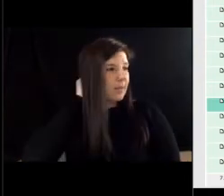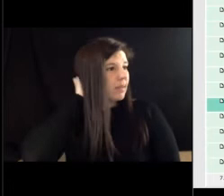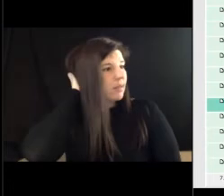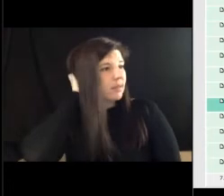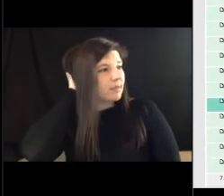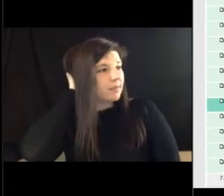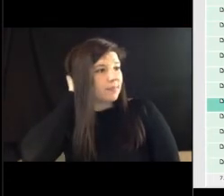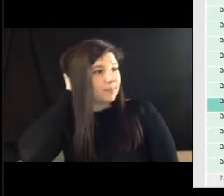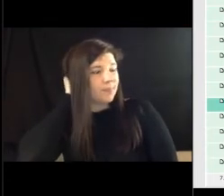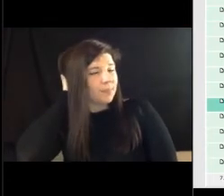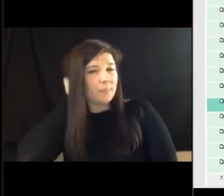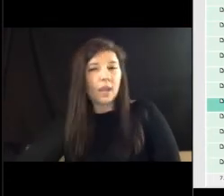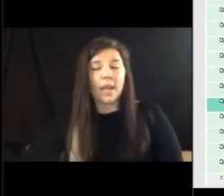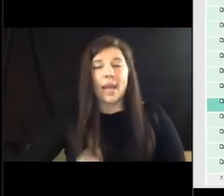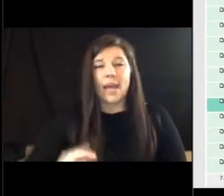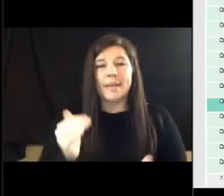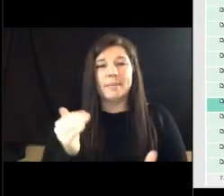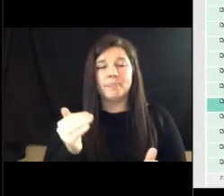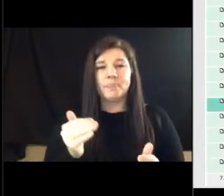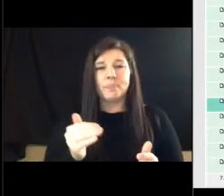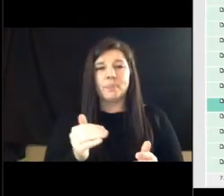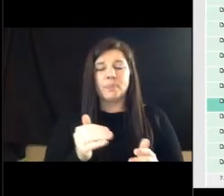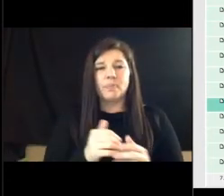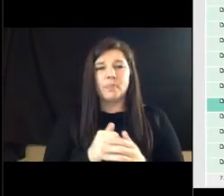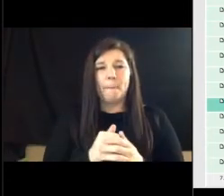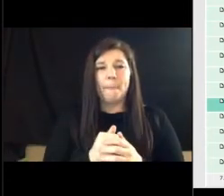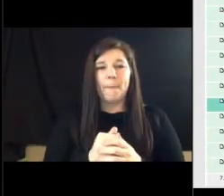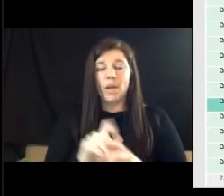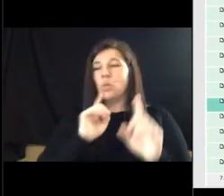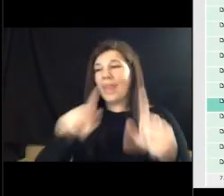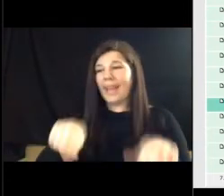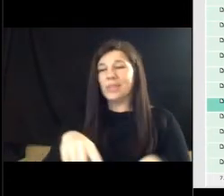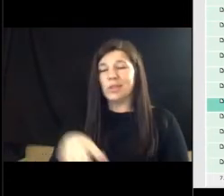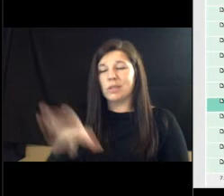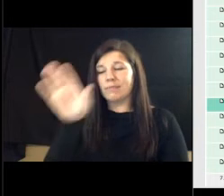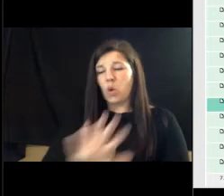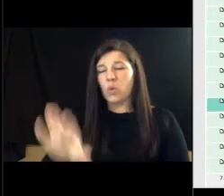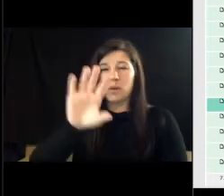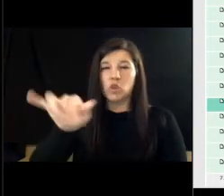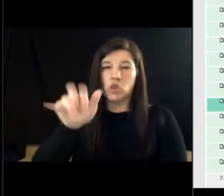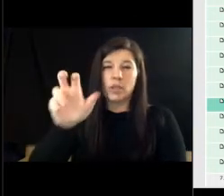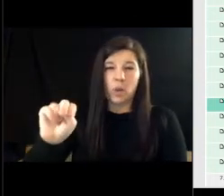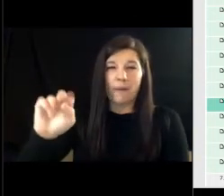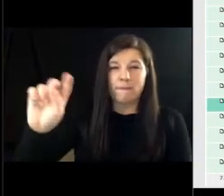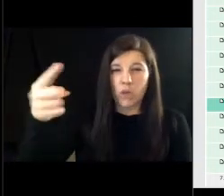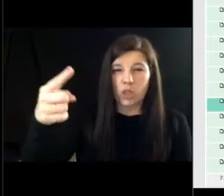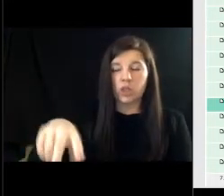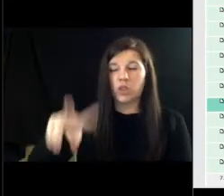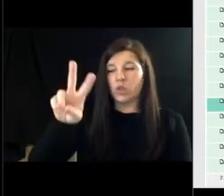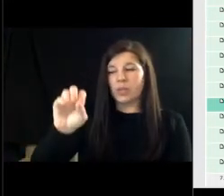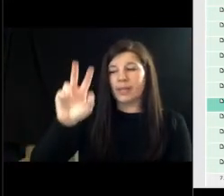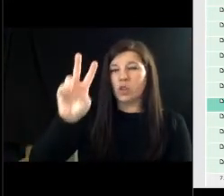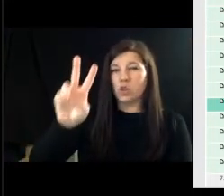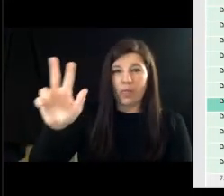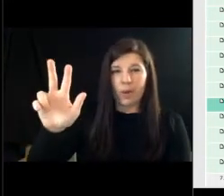place when we did that so the answer is uh january on or about january 1 is when we would like to do it we won't do it on a holiday i